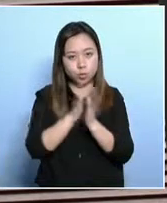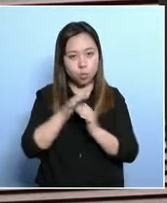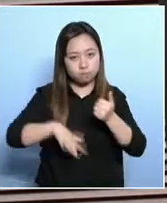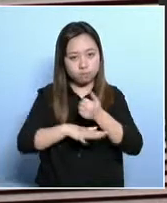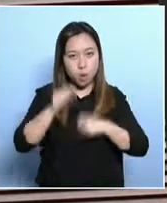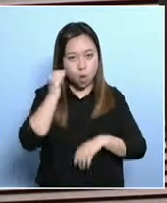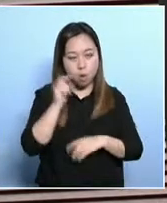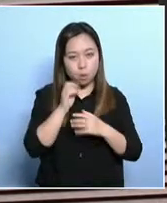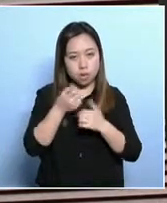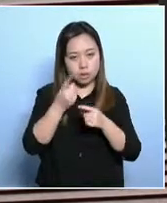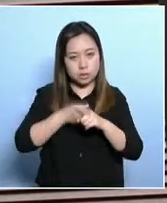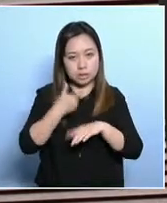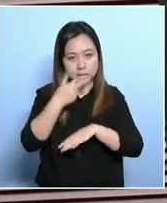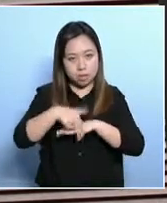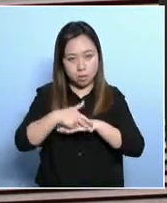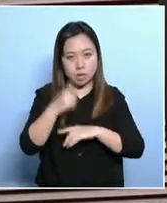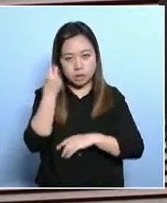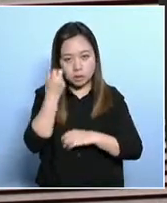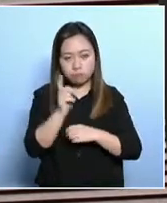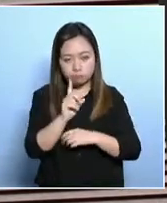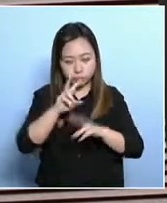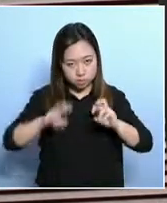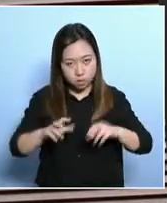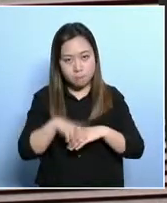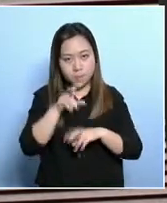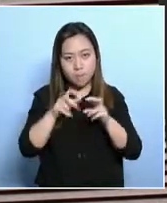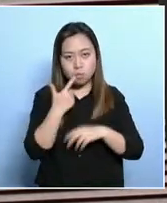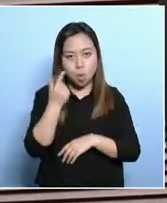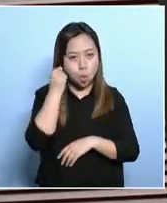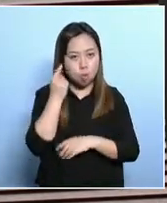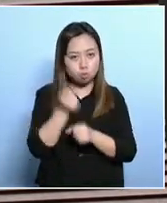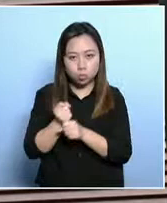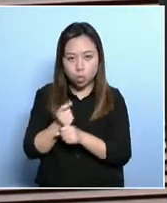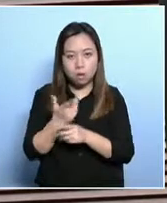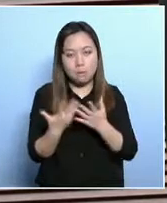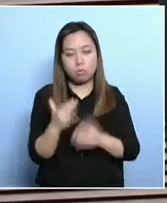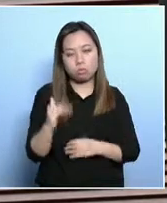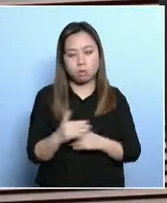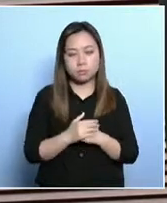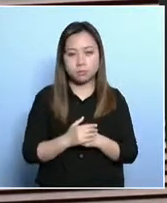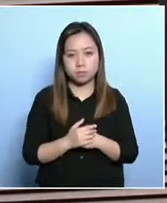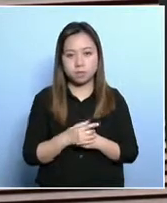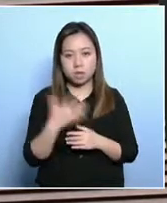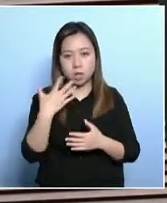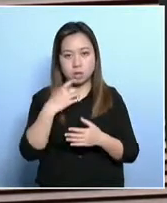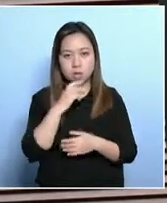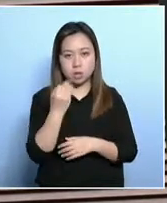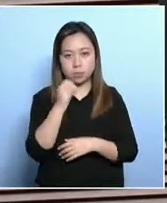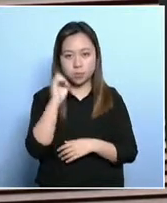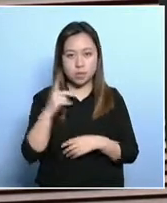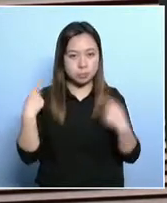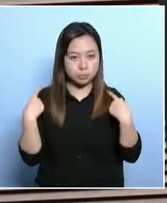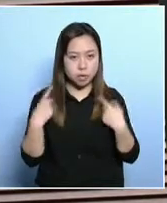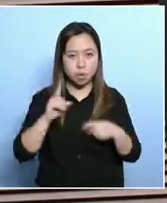a study on grassroots families' views on family-friendly policies. Now,